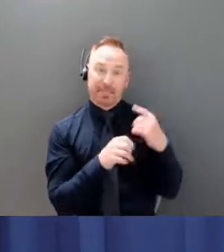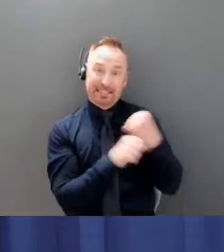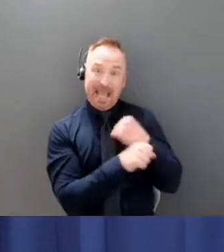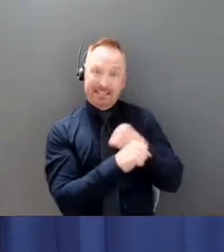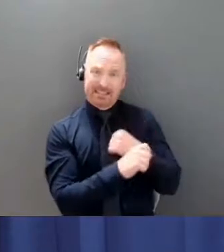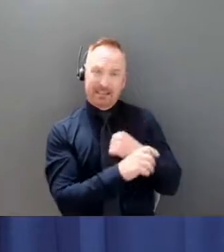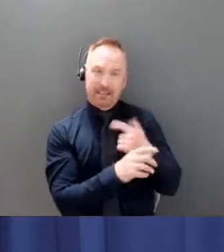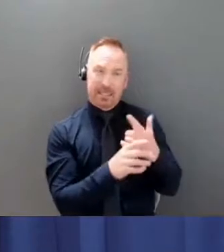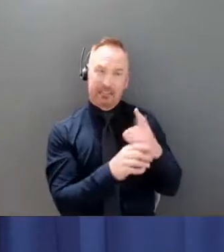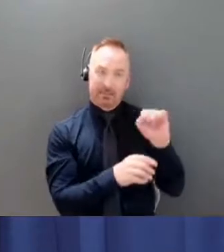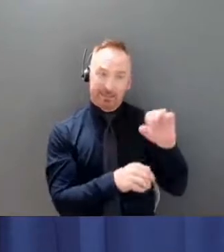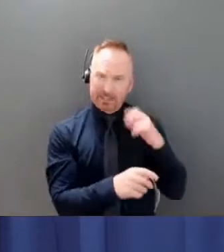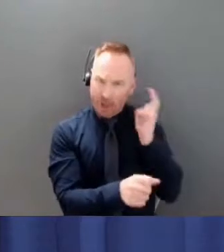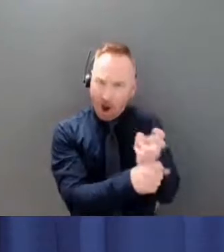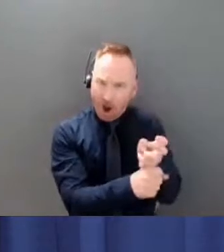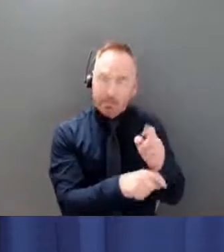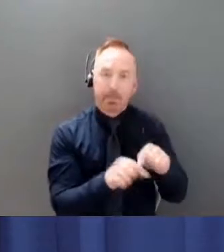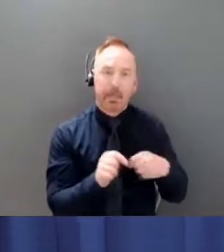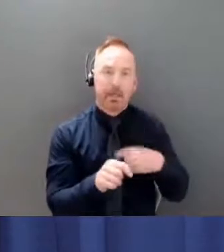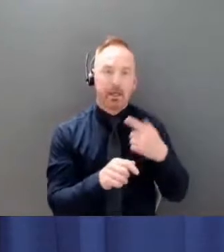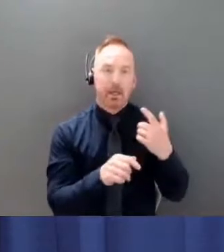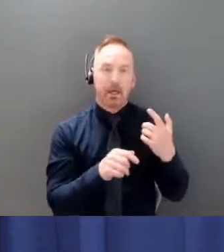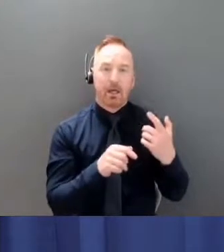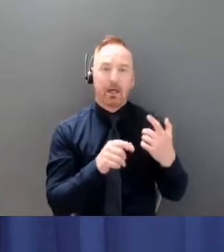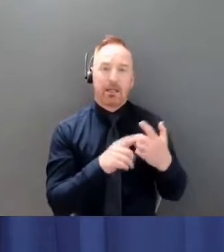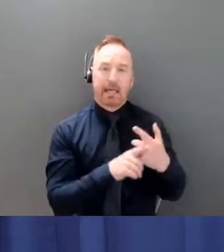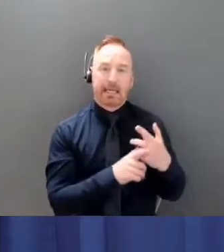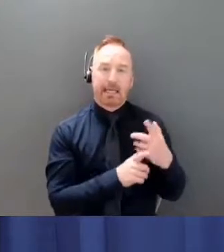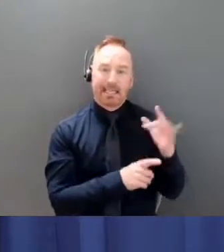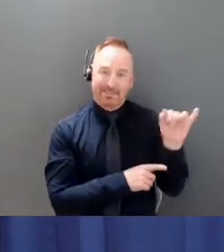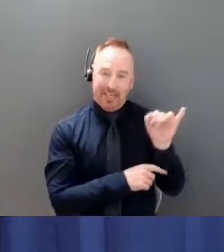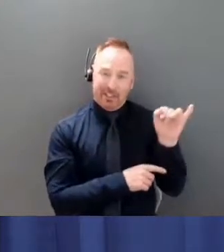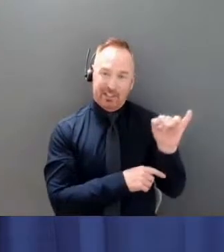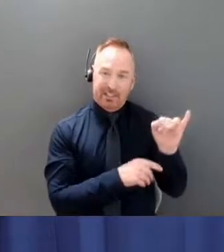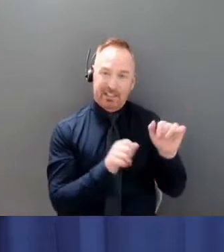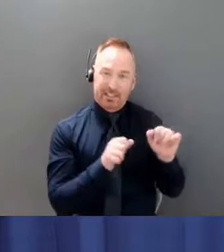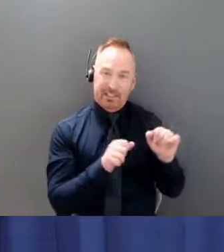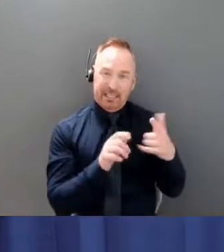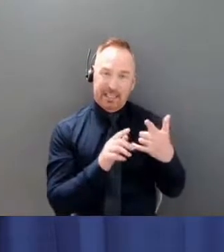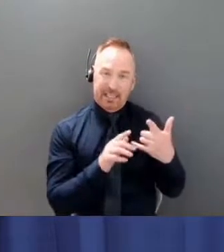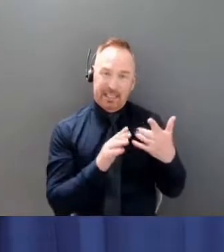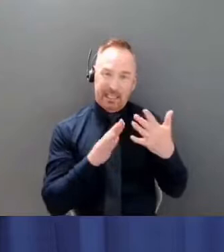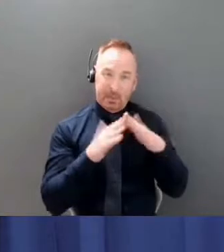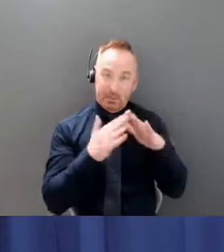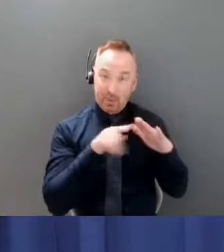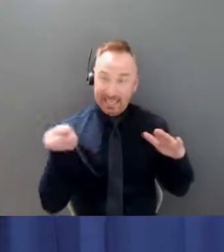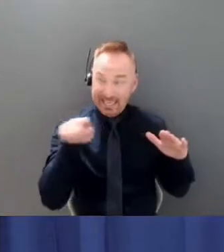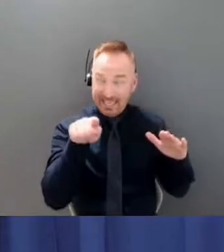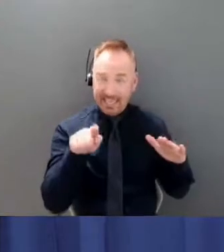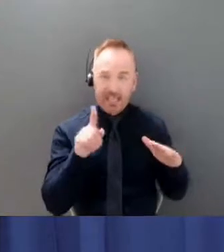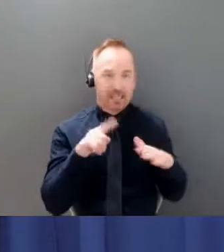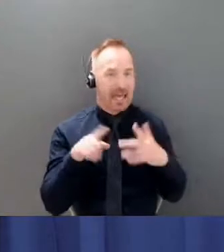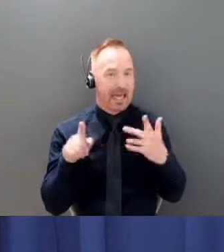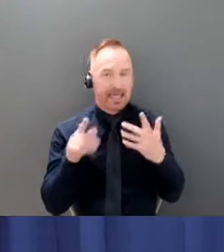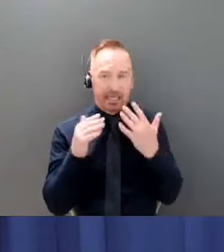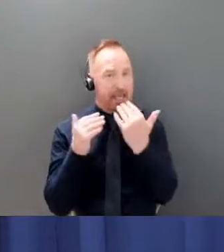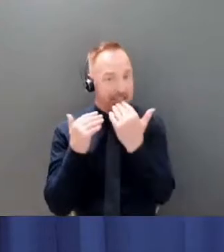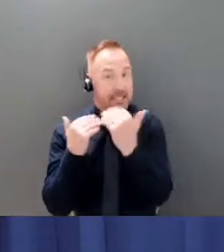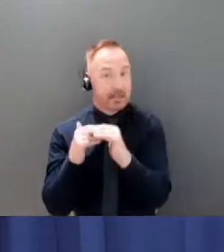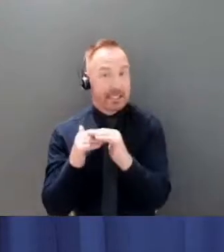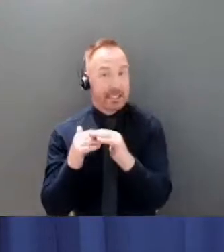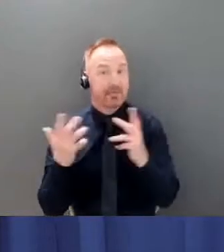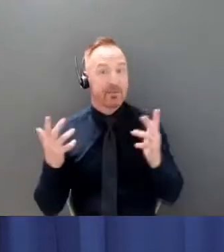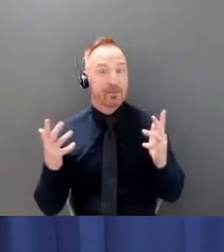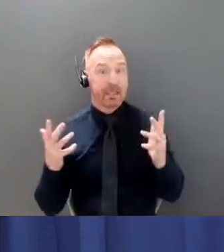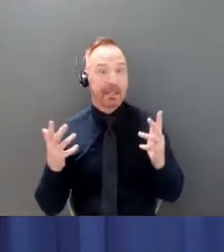the the numbers of infections in communities to a few. And I think this is being I think we are